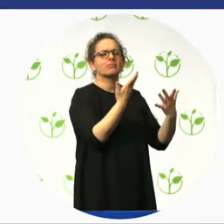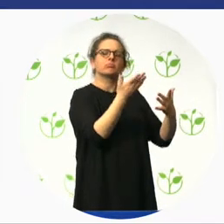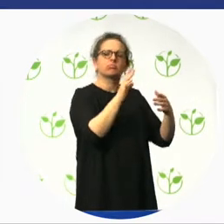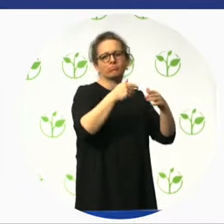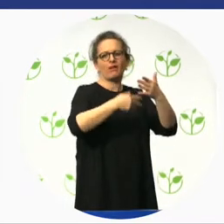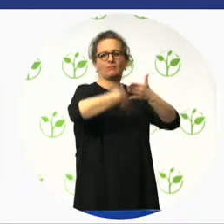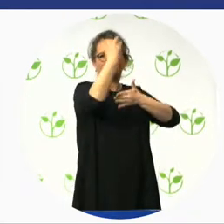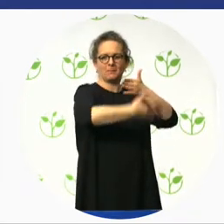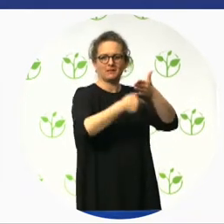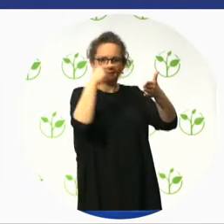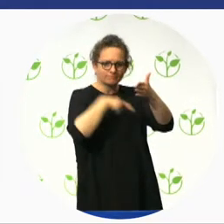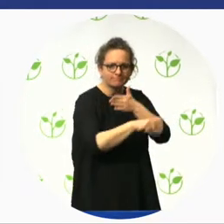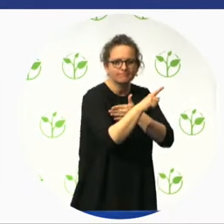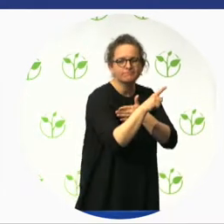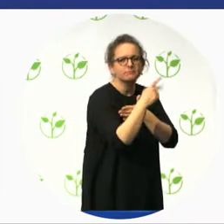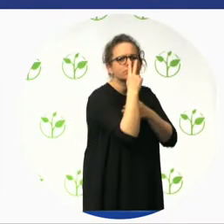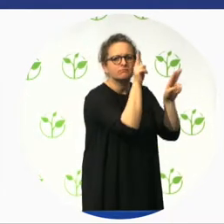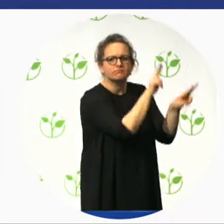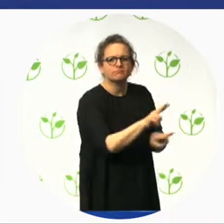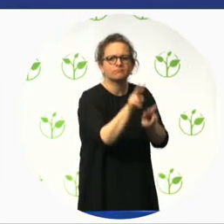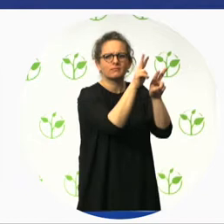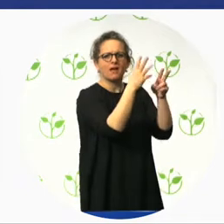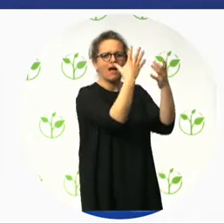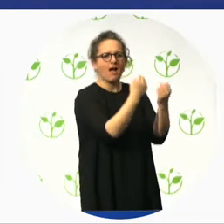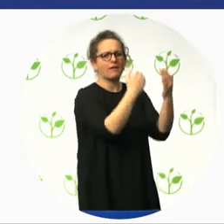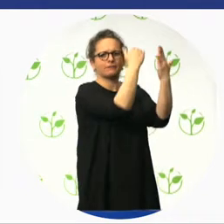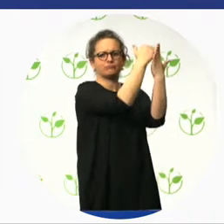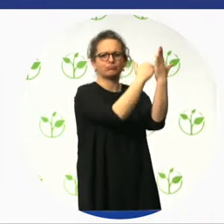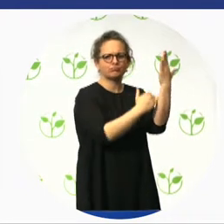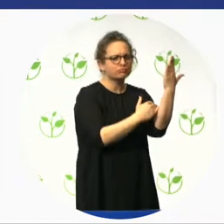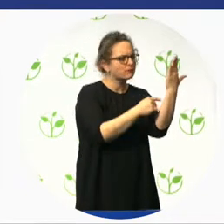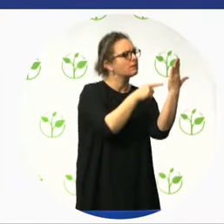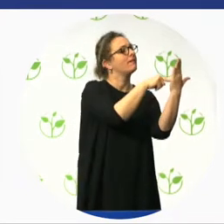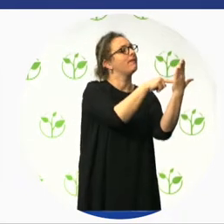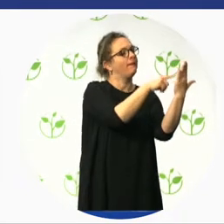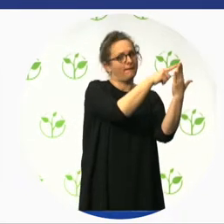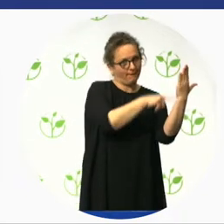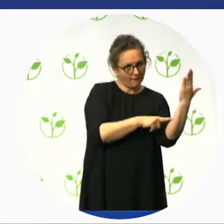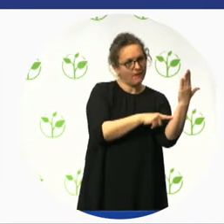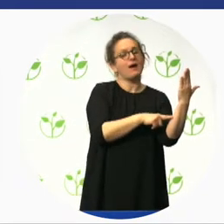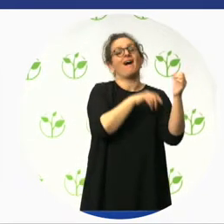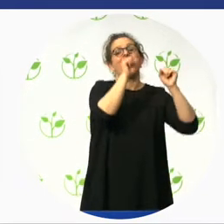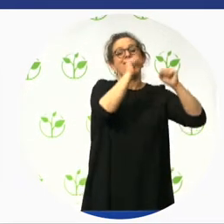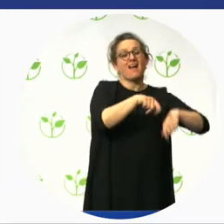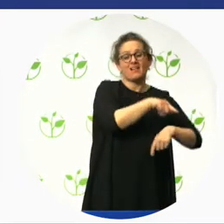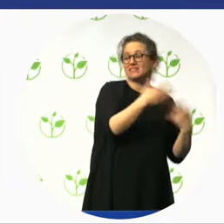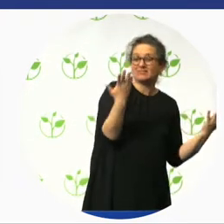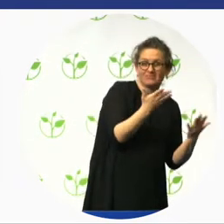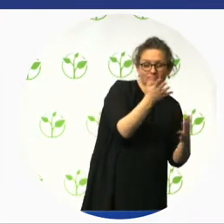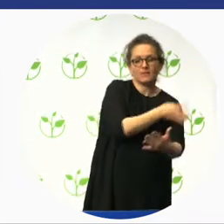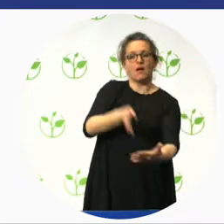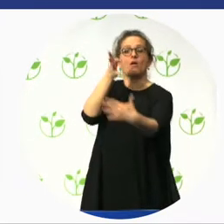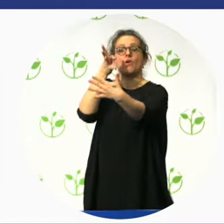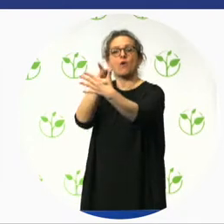It also controls who can conduct the ratings, so who's qualified to do so. It's a platform where trained